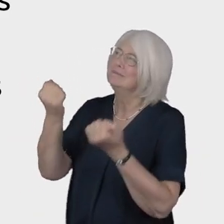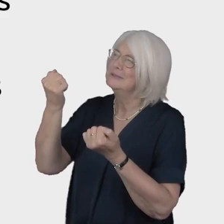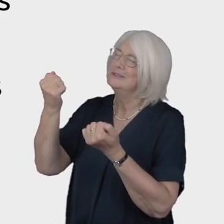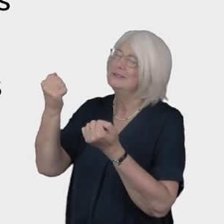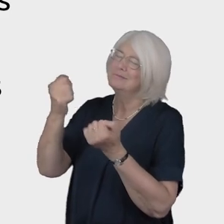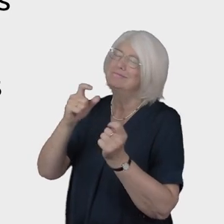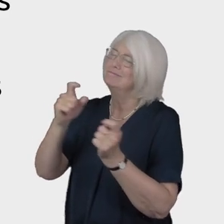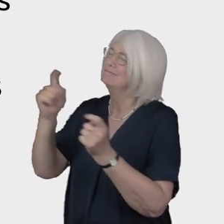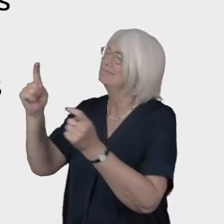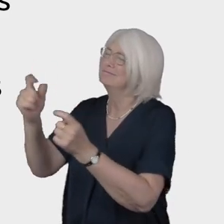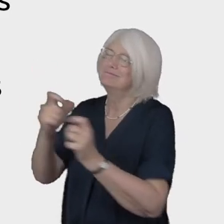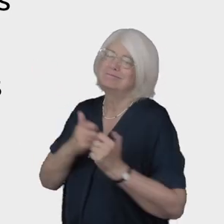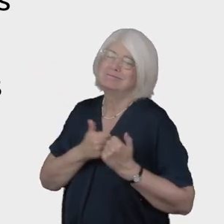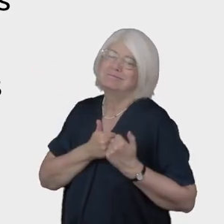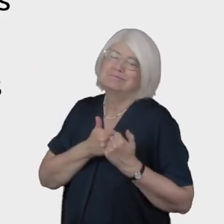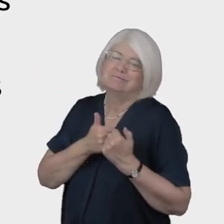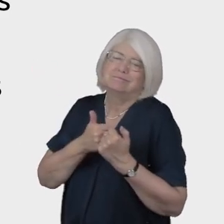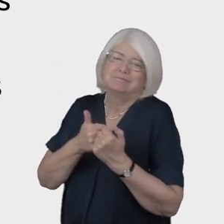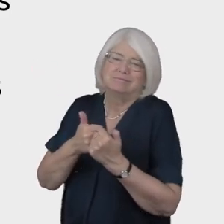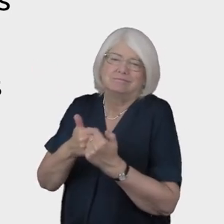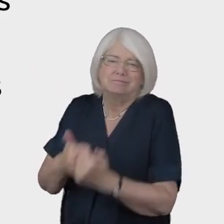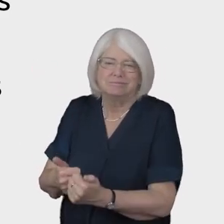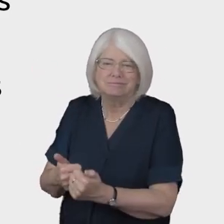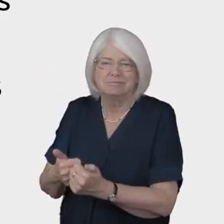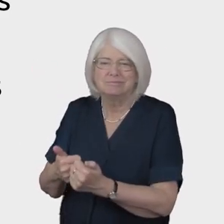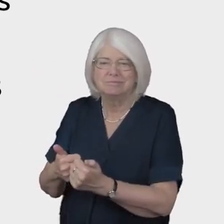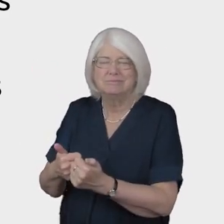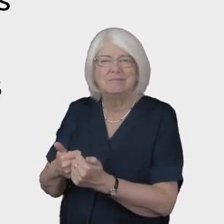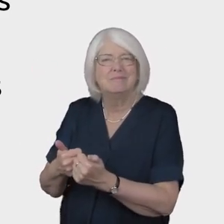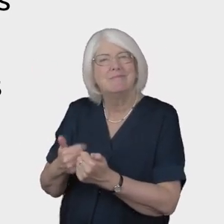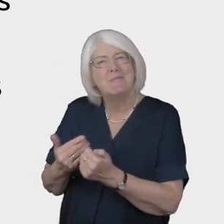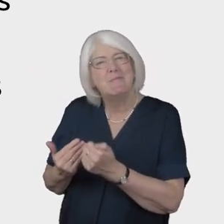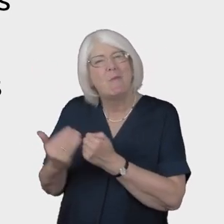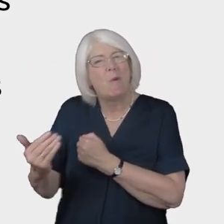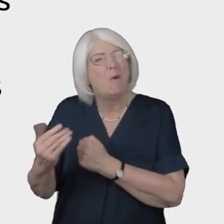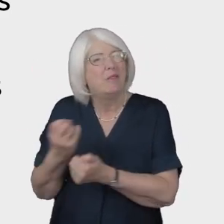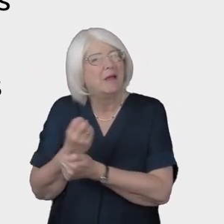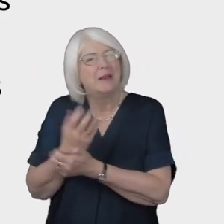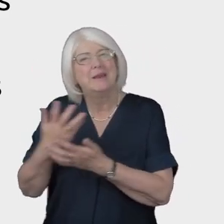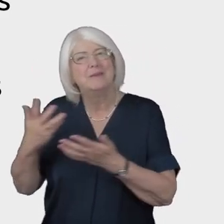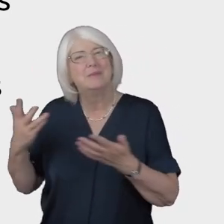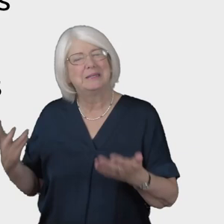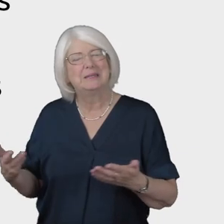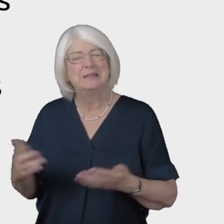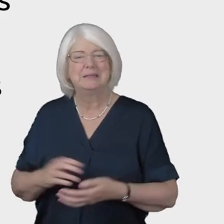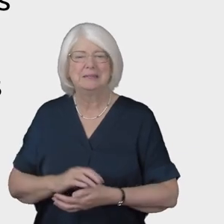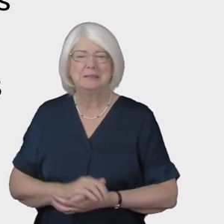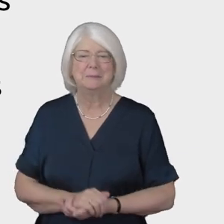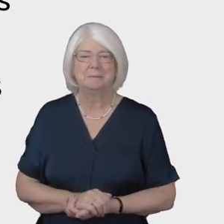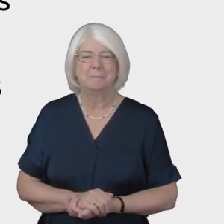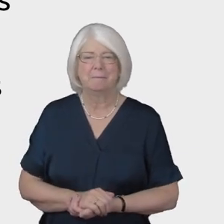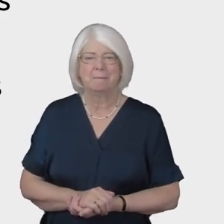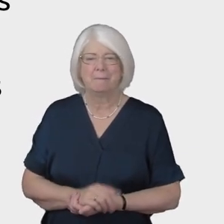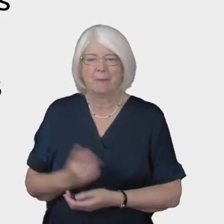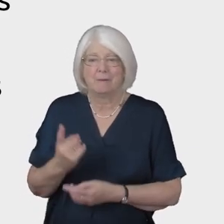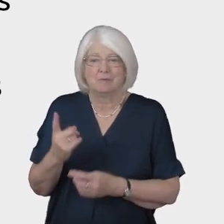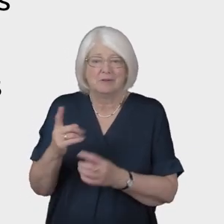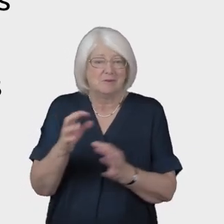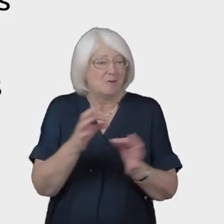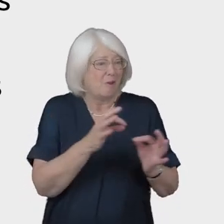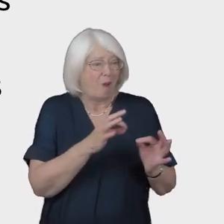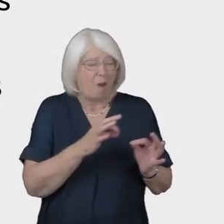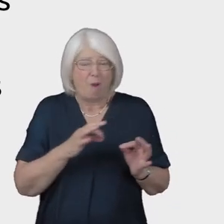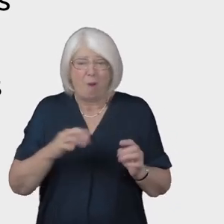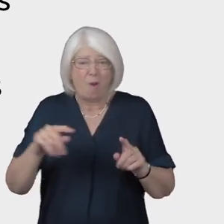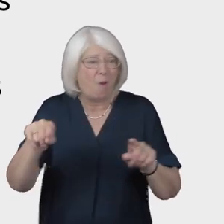in this justice which is more than liberty where